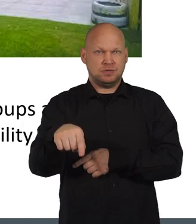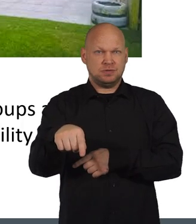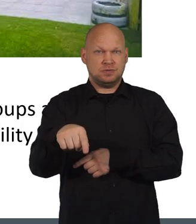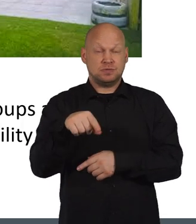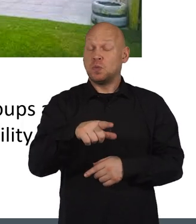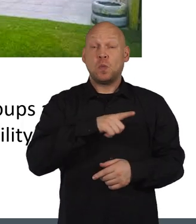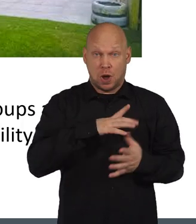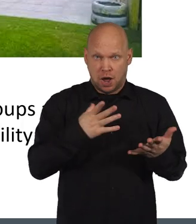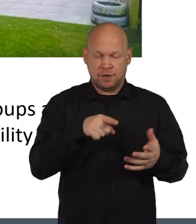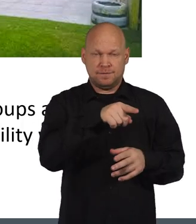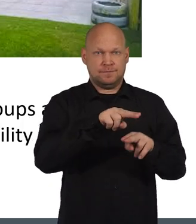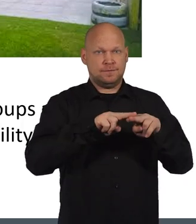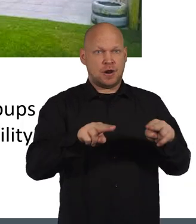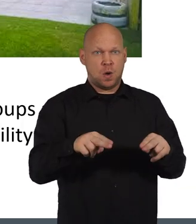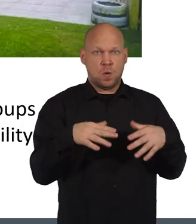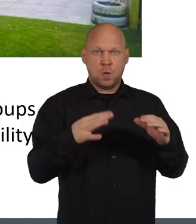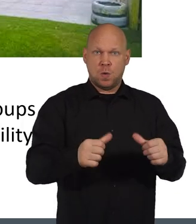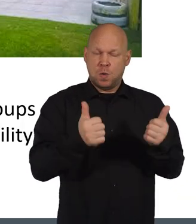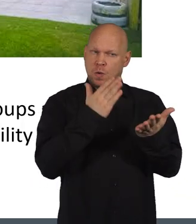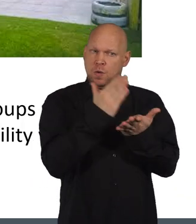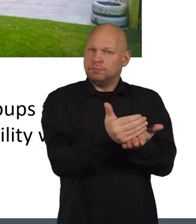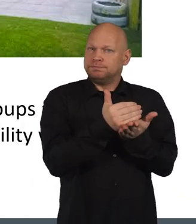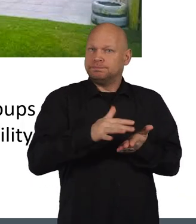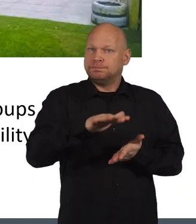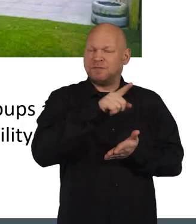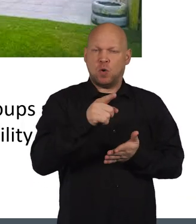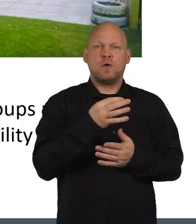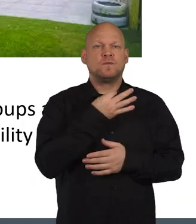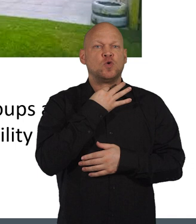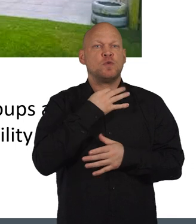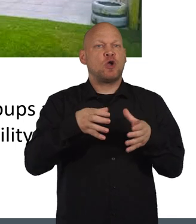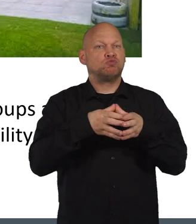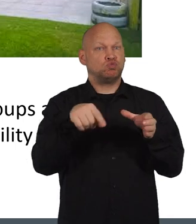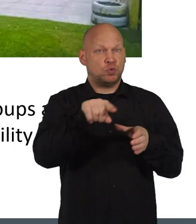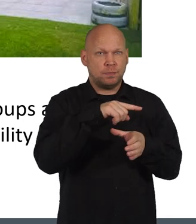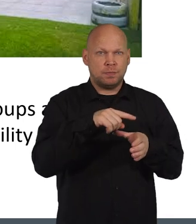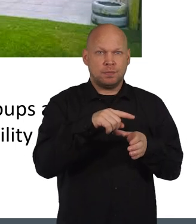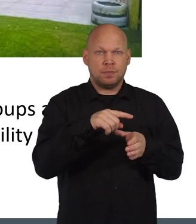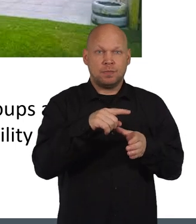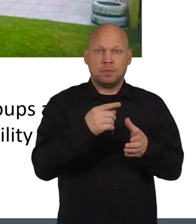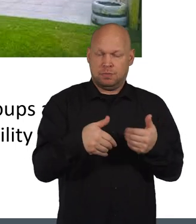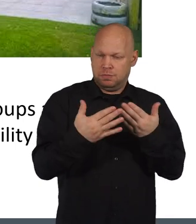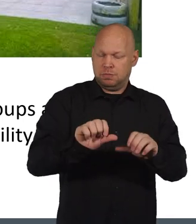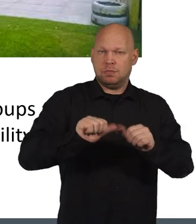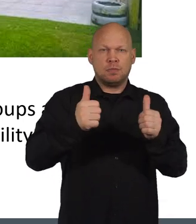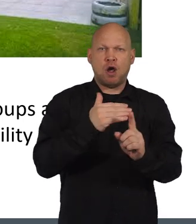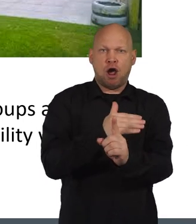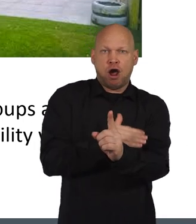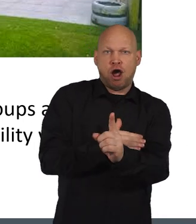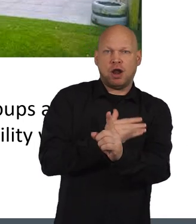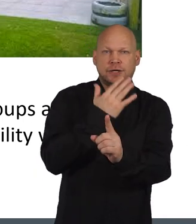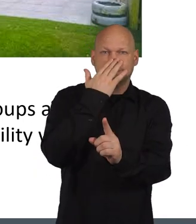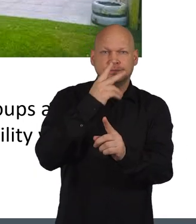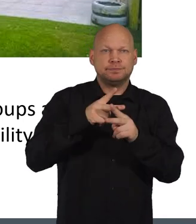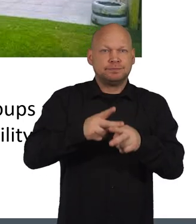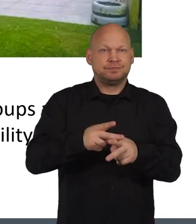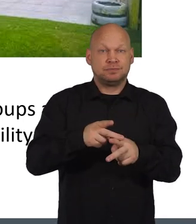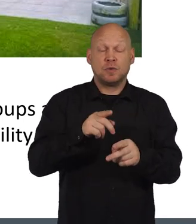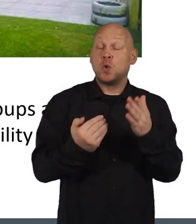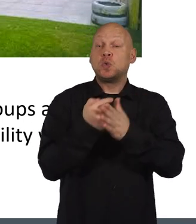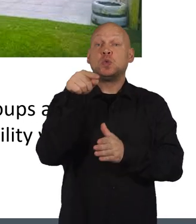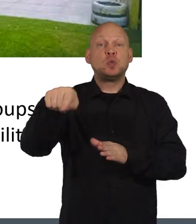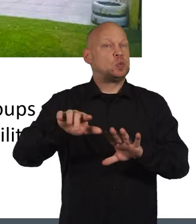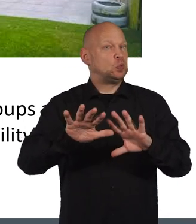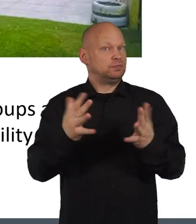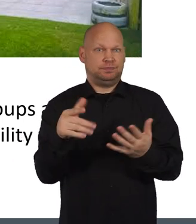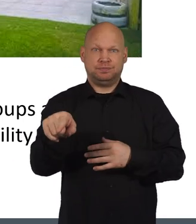This was because the flat is a trusted safe space for vulnerable groups and provides an early years creche, whereas